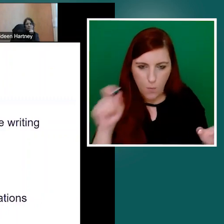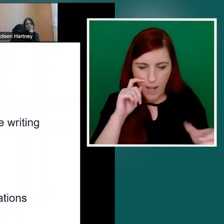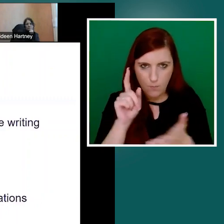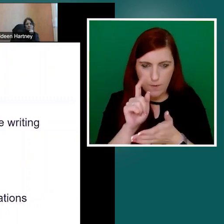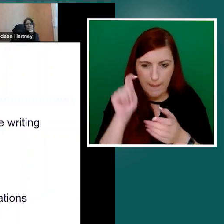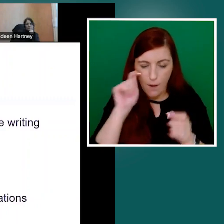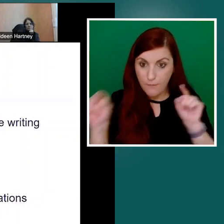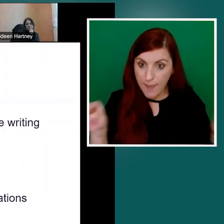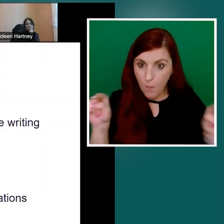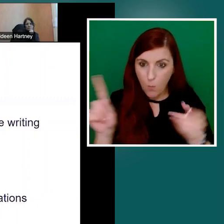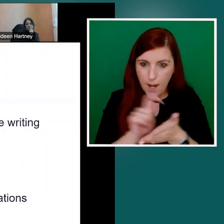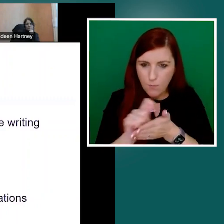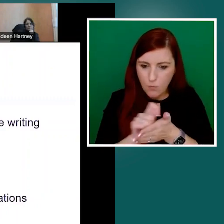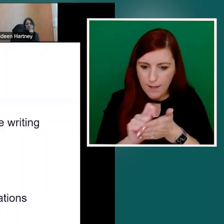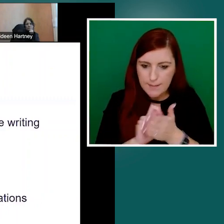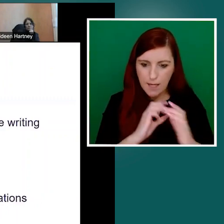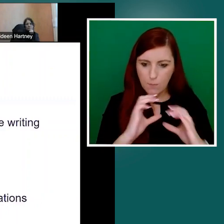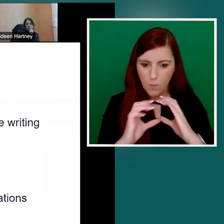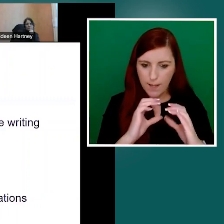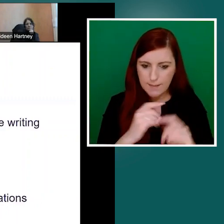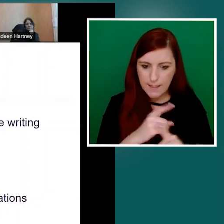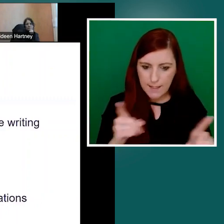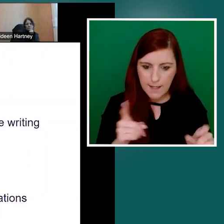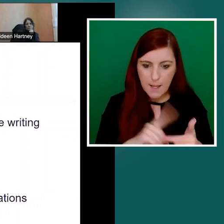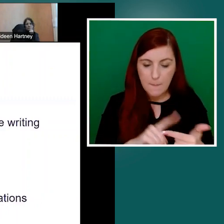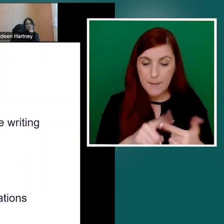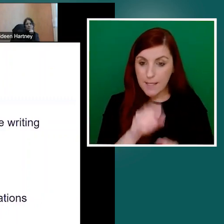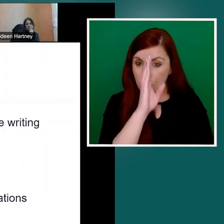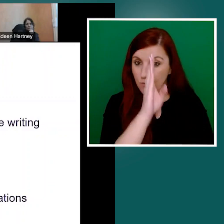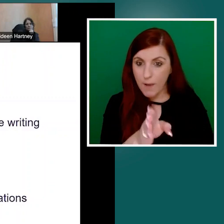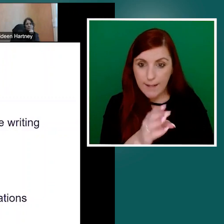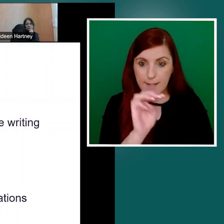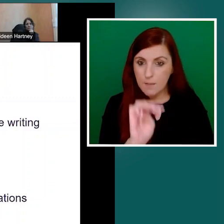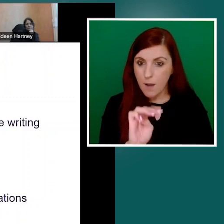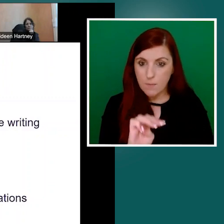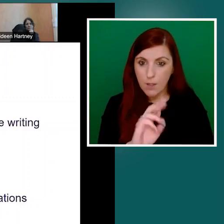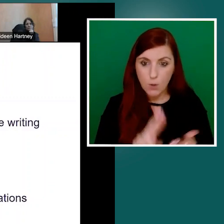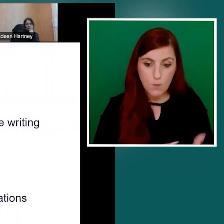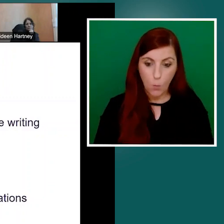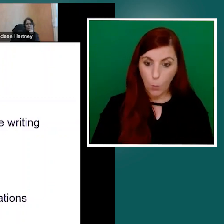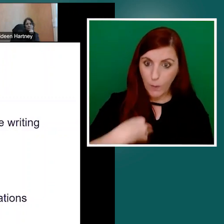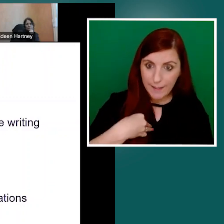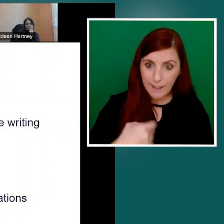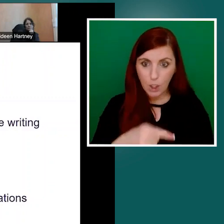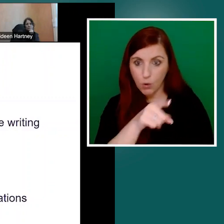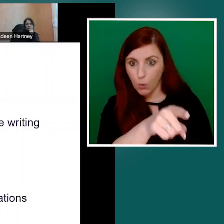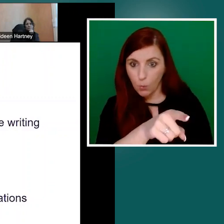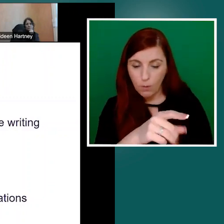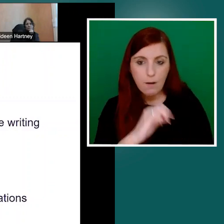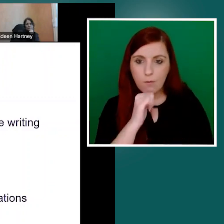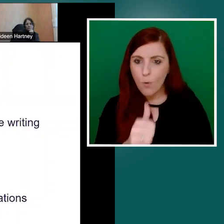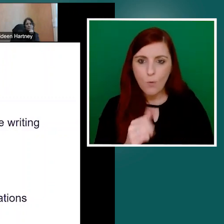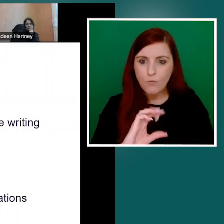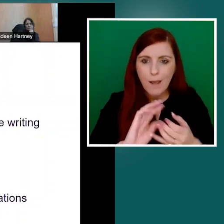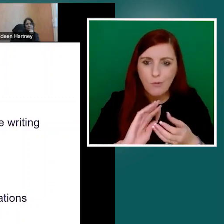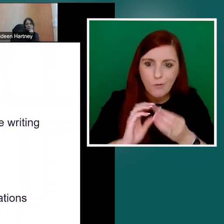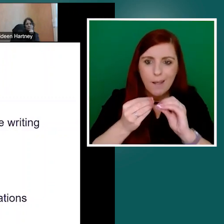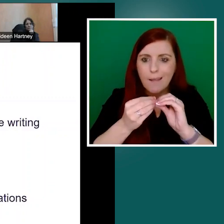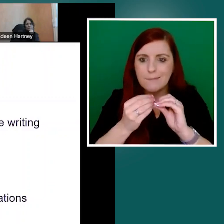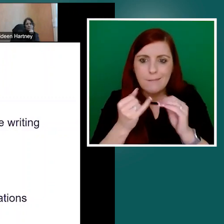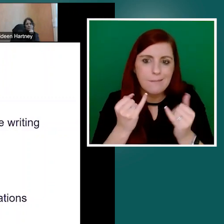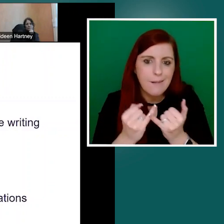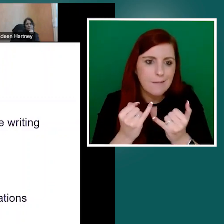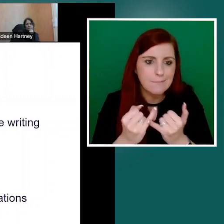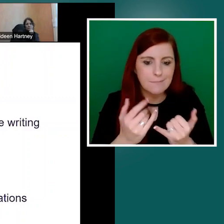Use the we and the you. Try to create a bit of, you know, personal connection with whoever that audience is. Keep it simple.